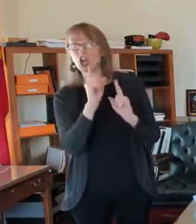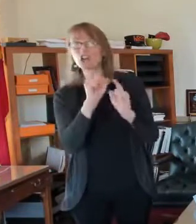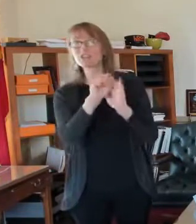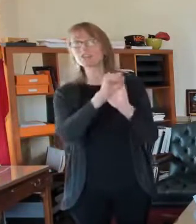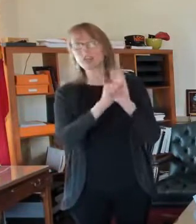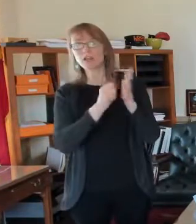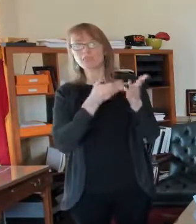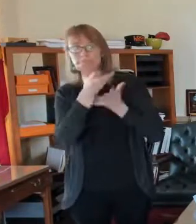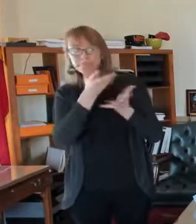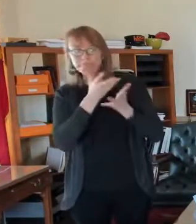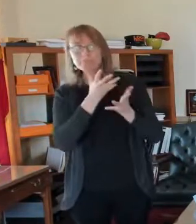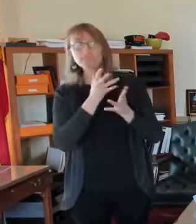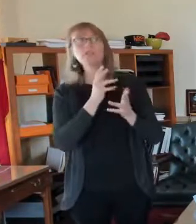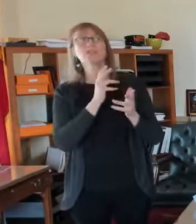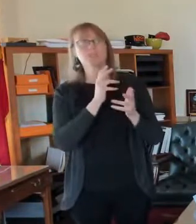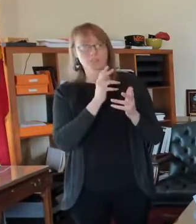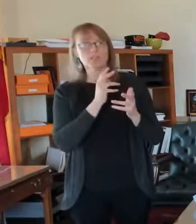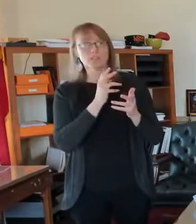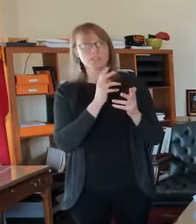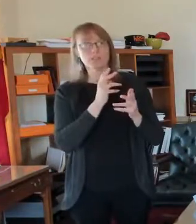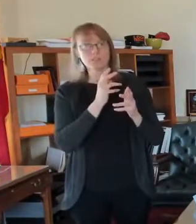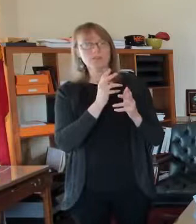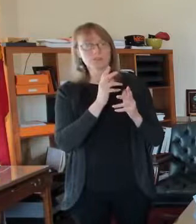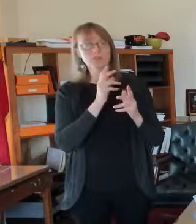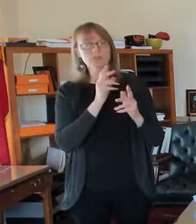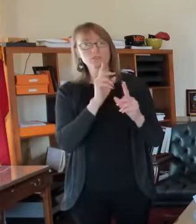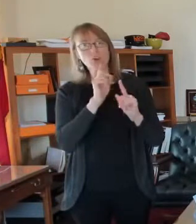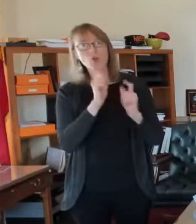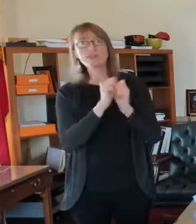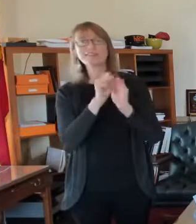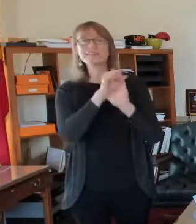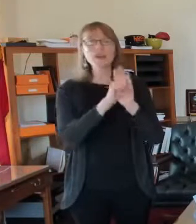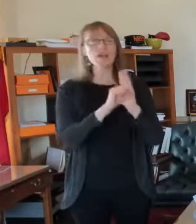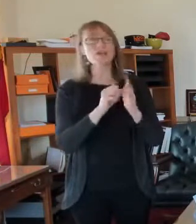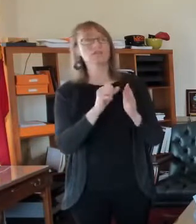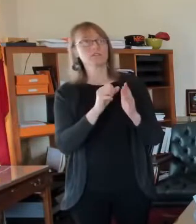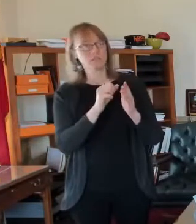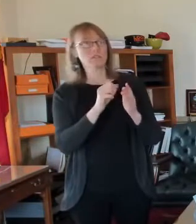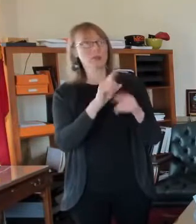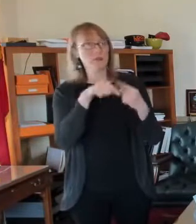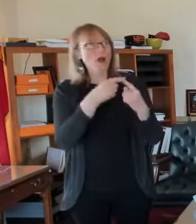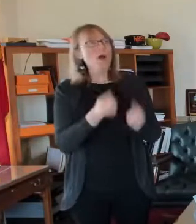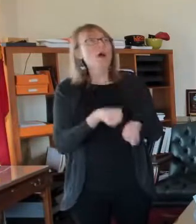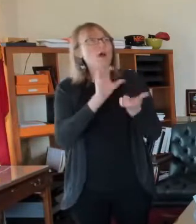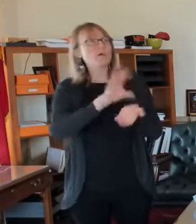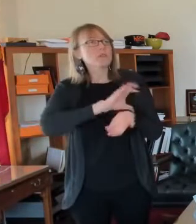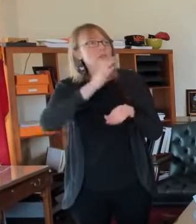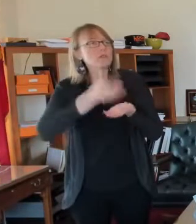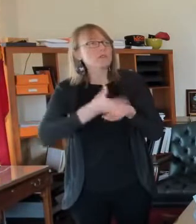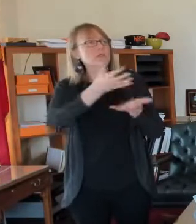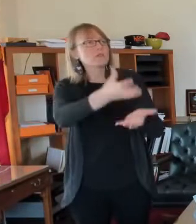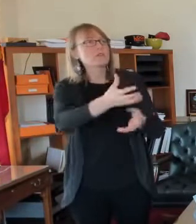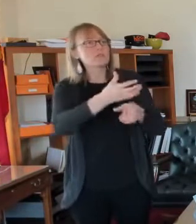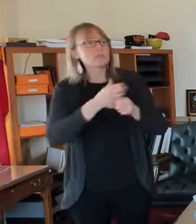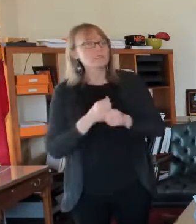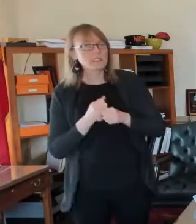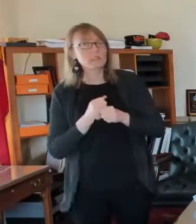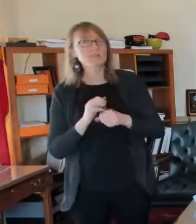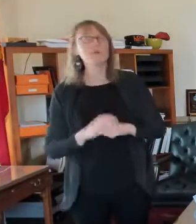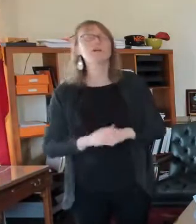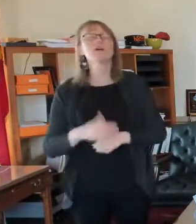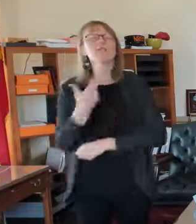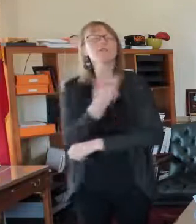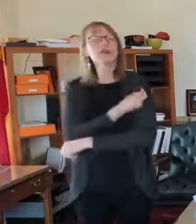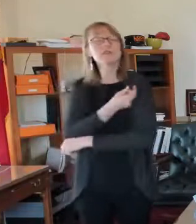week and a half ago. Now hospitals got 30,000 doses. Um, it goes to the federally qualified health centers. Um,